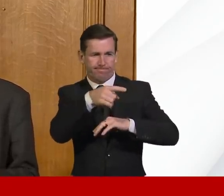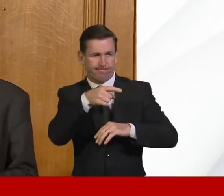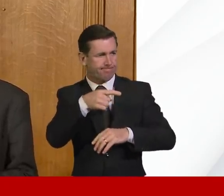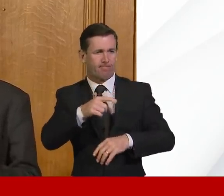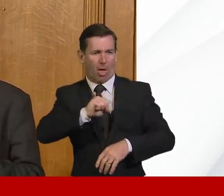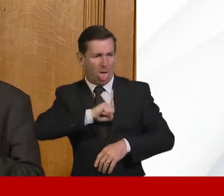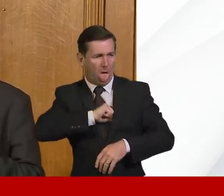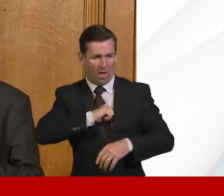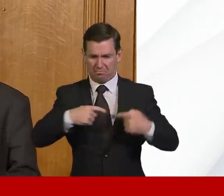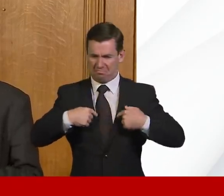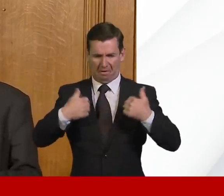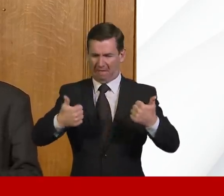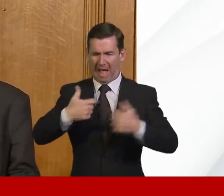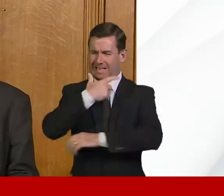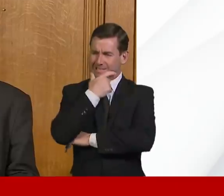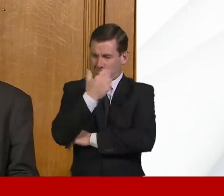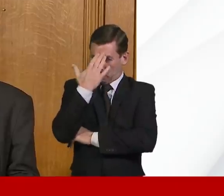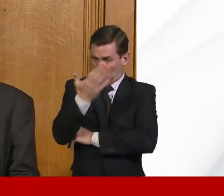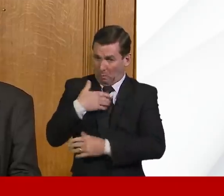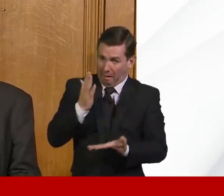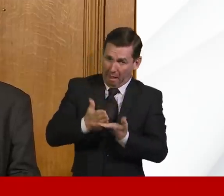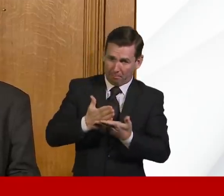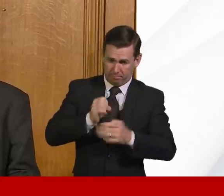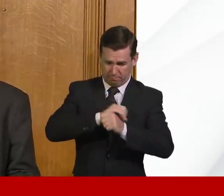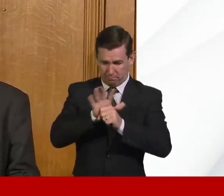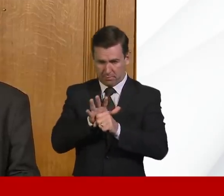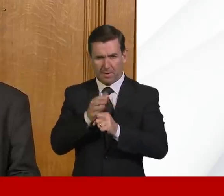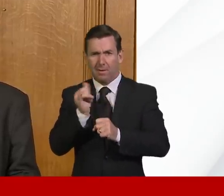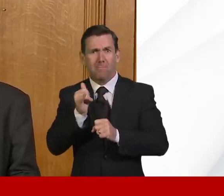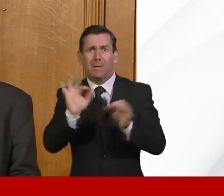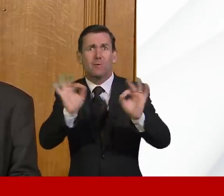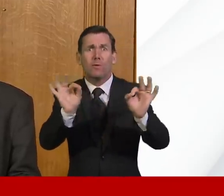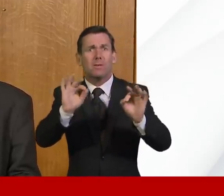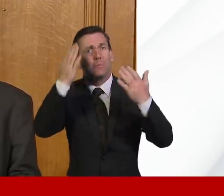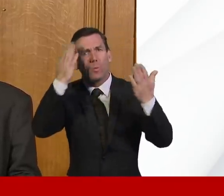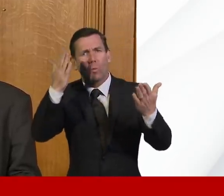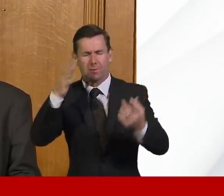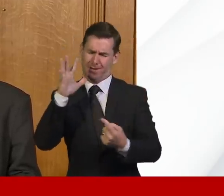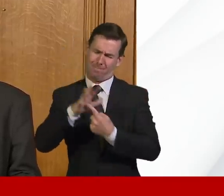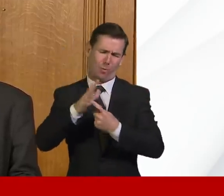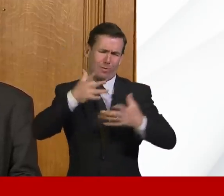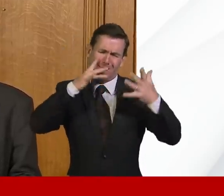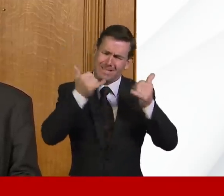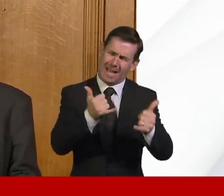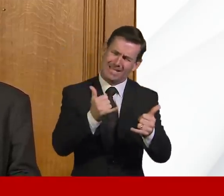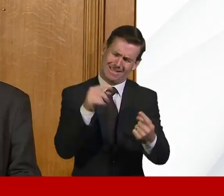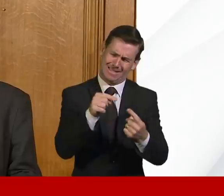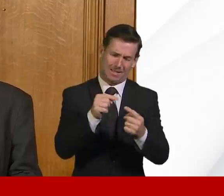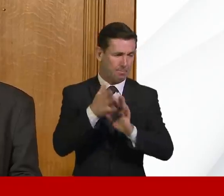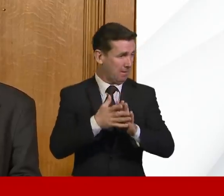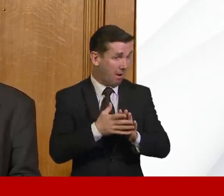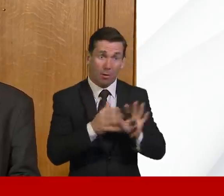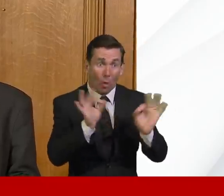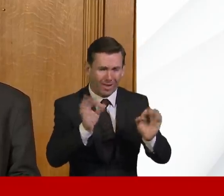if it turns out that it's not because of coronavirus and we can bring that staff member back, that is really important for the workforce, particularly in critical